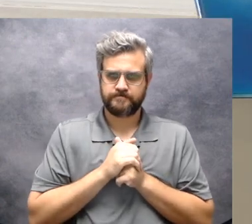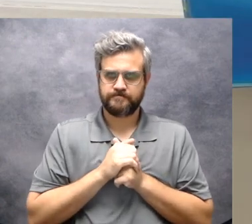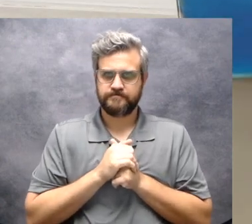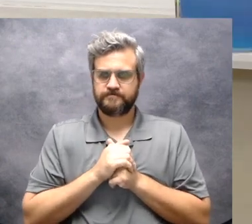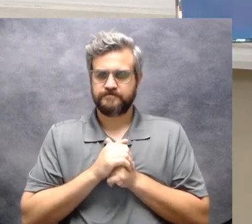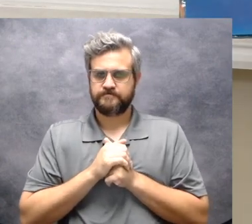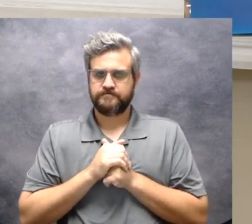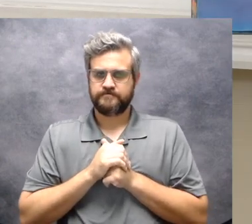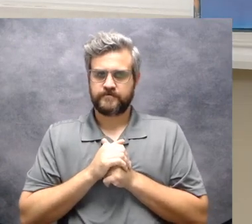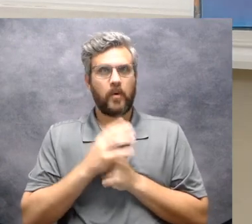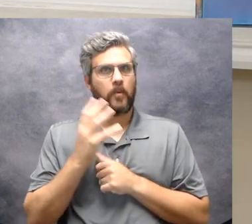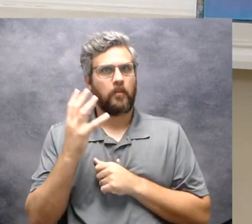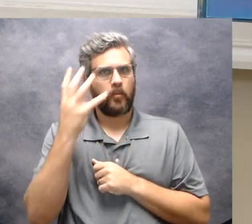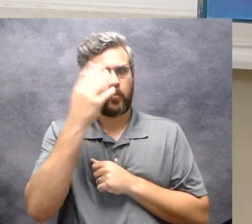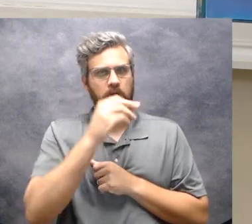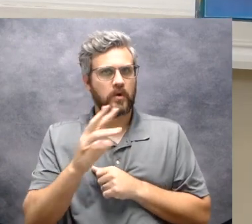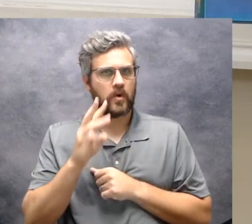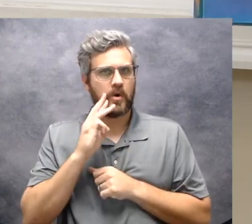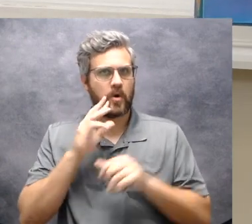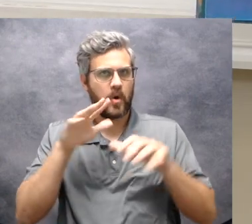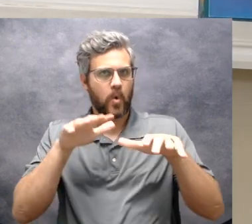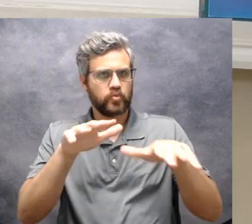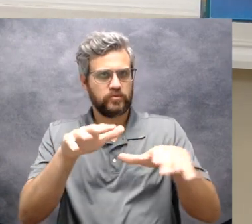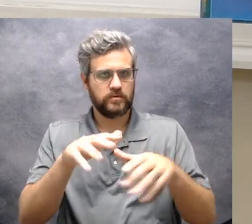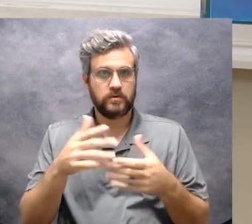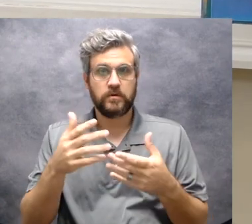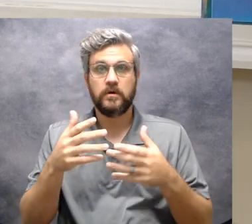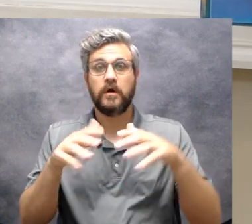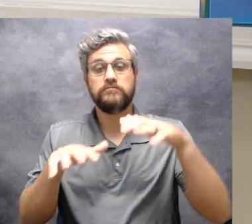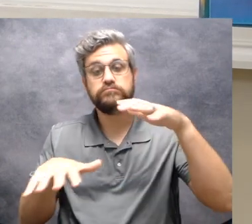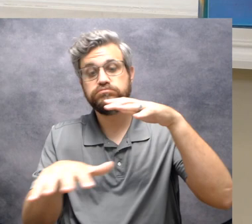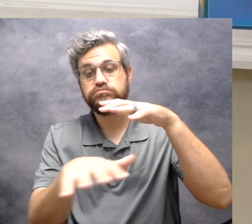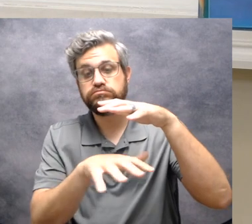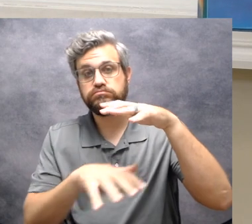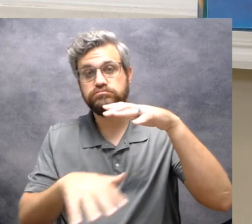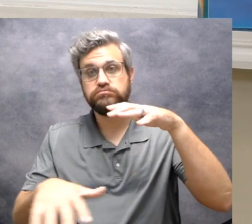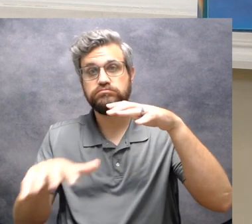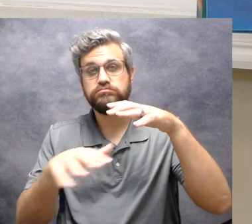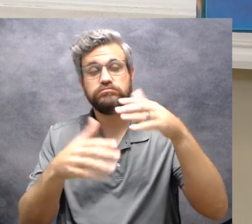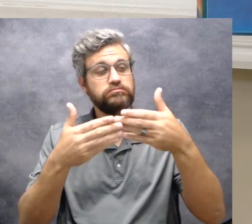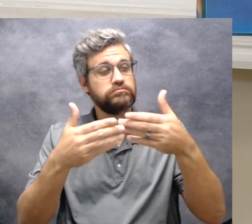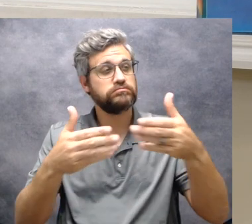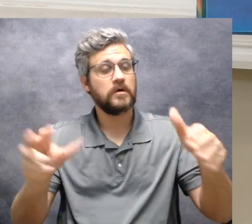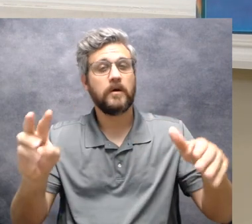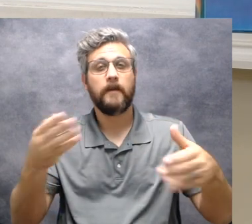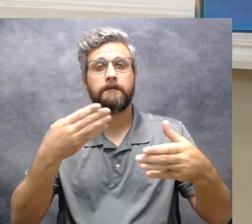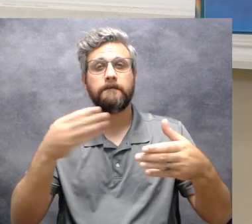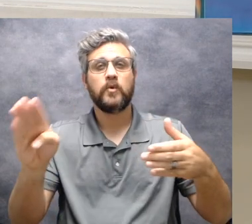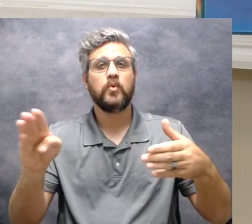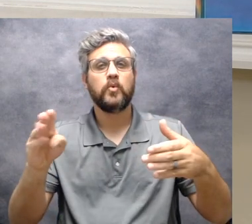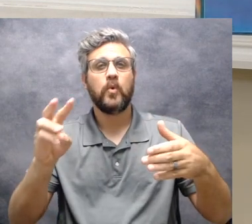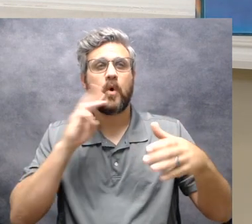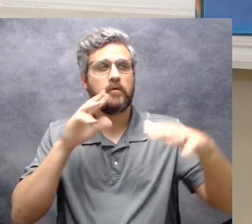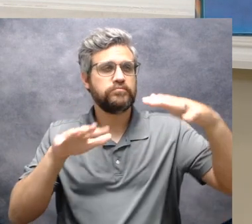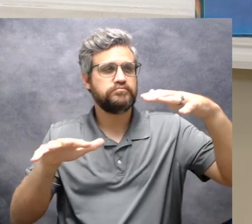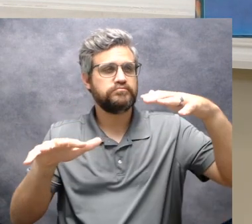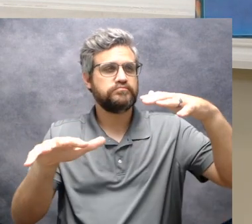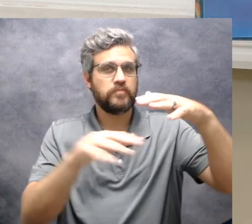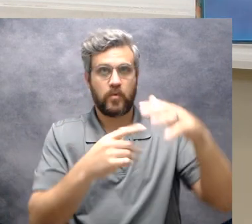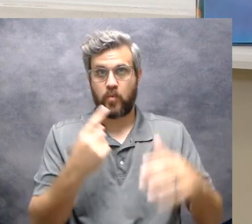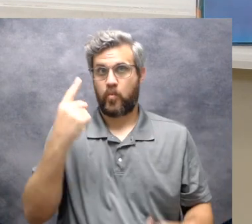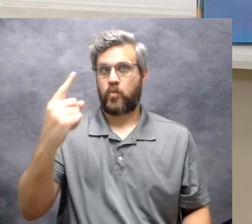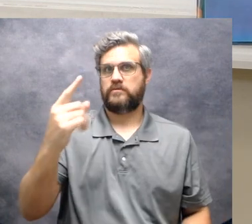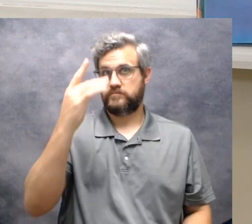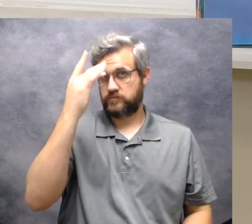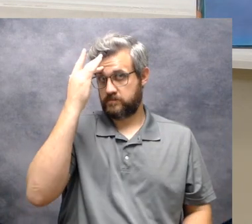All right. Look at the pretty ocean. Inside the wide blue sea, there was a very clever